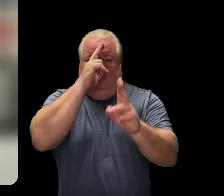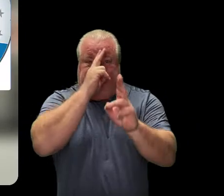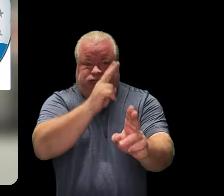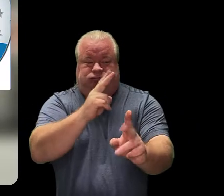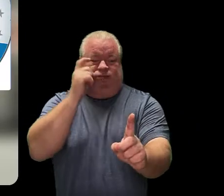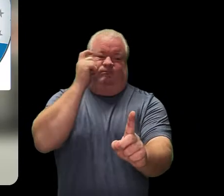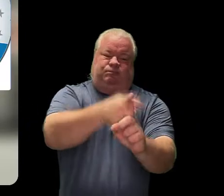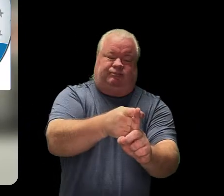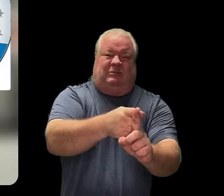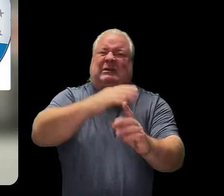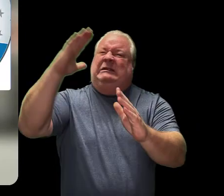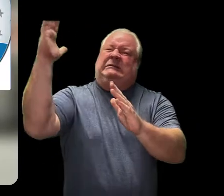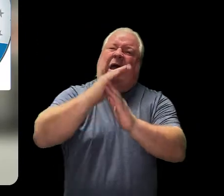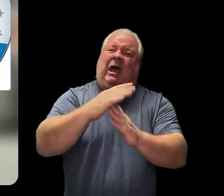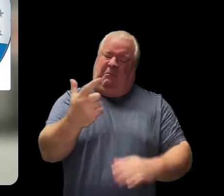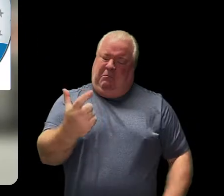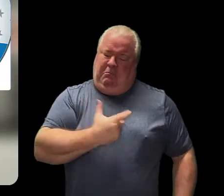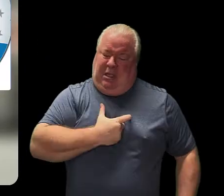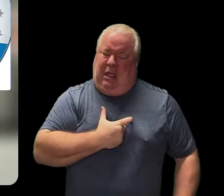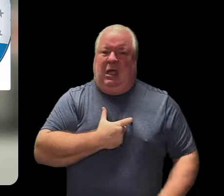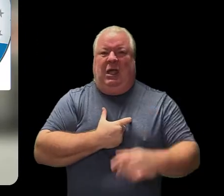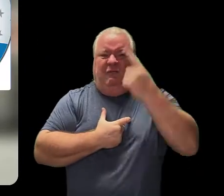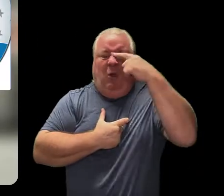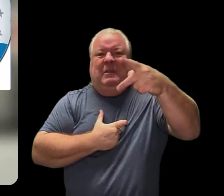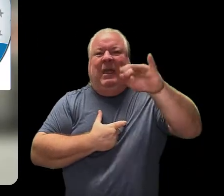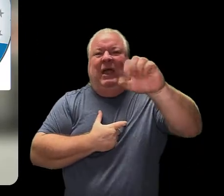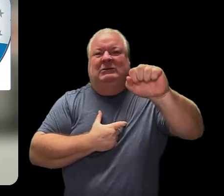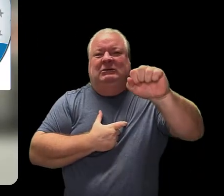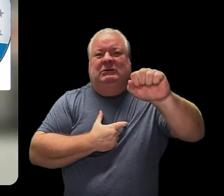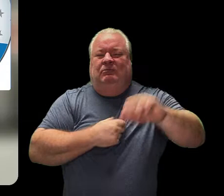PBIS in the nation.